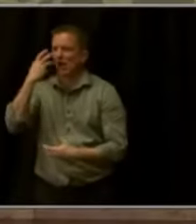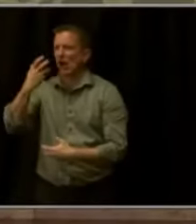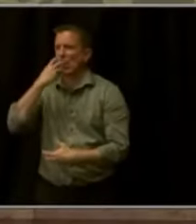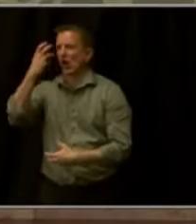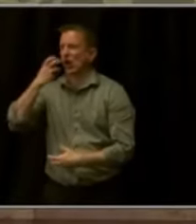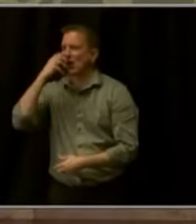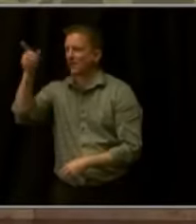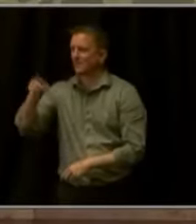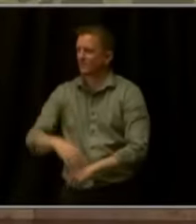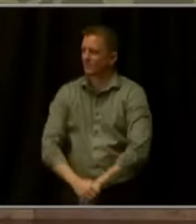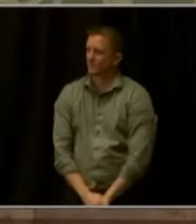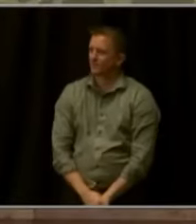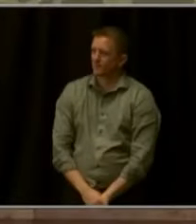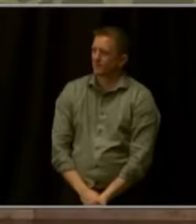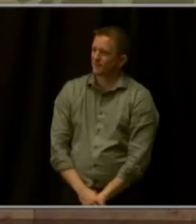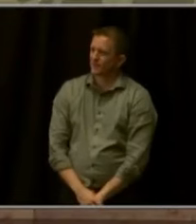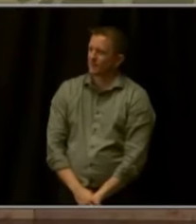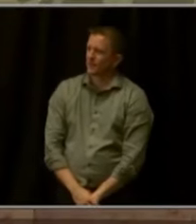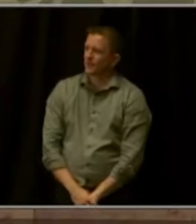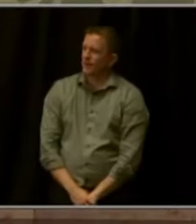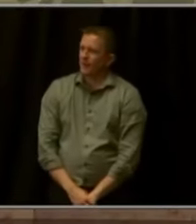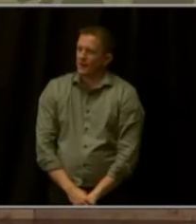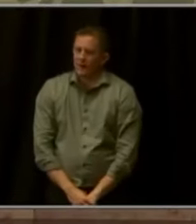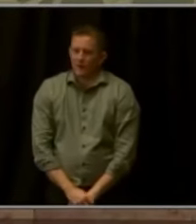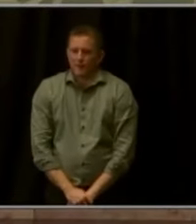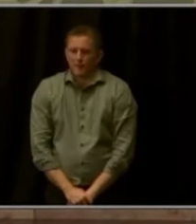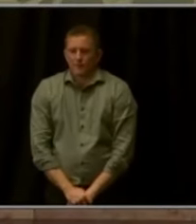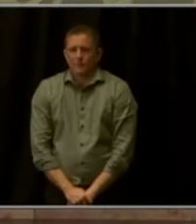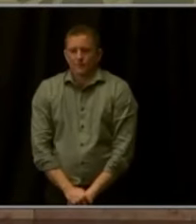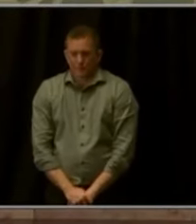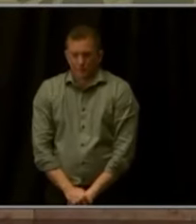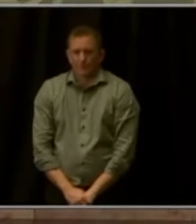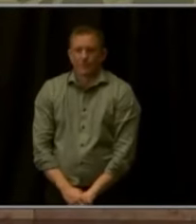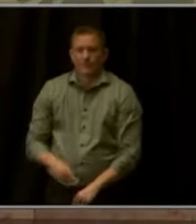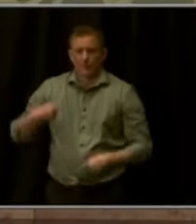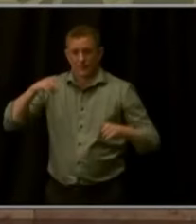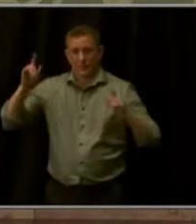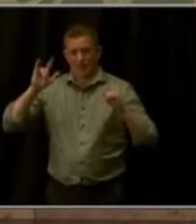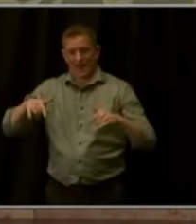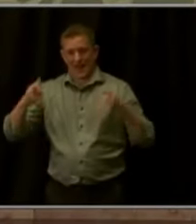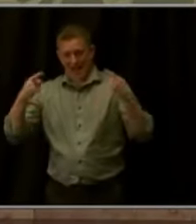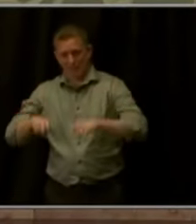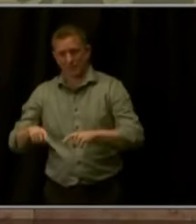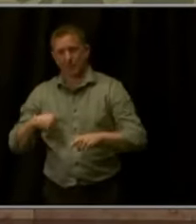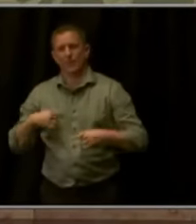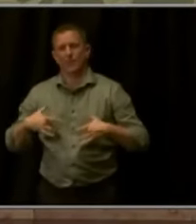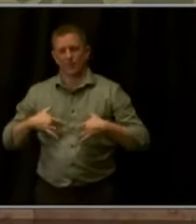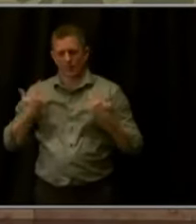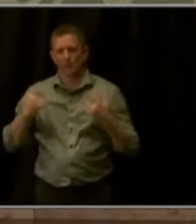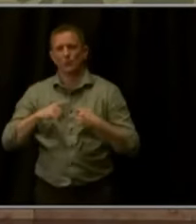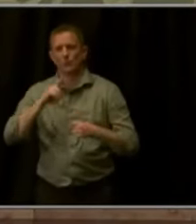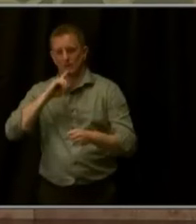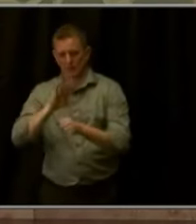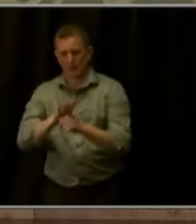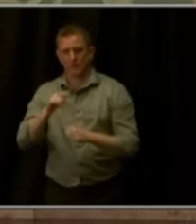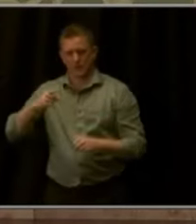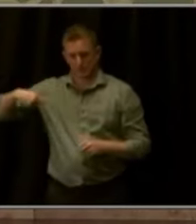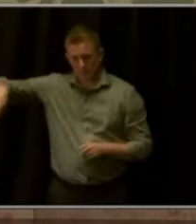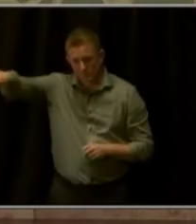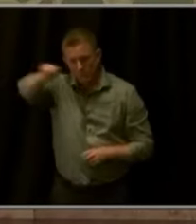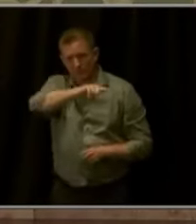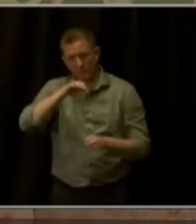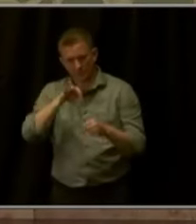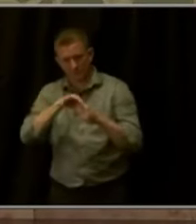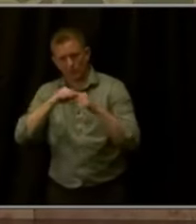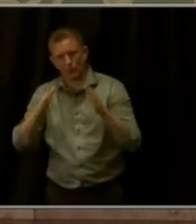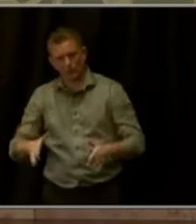This has been a long time coming, and we are thrilled to fulfill our commitment to voters and enter a new era of full education funding